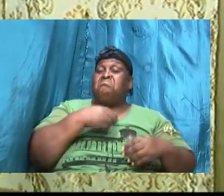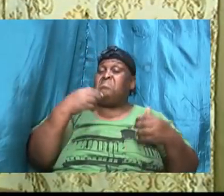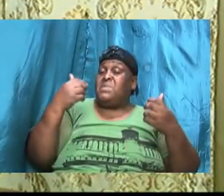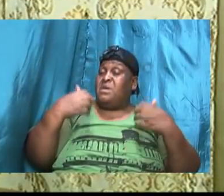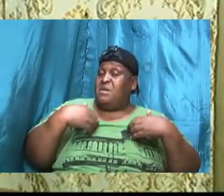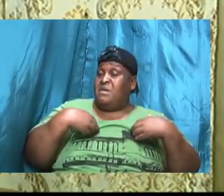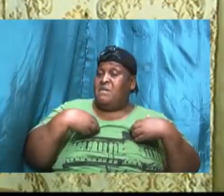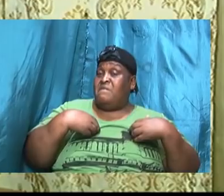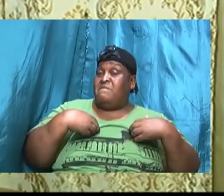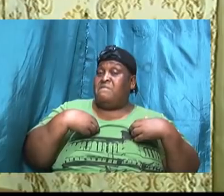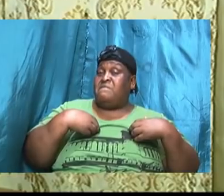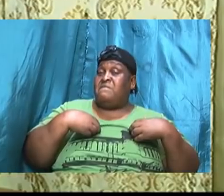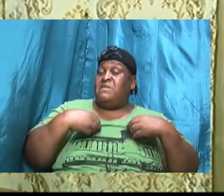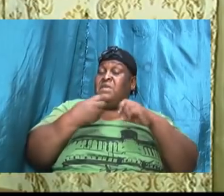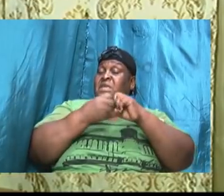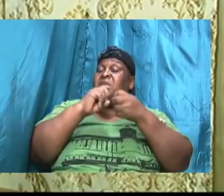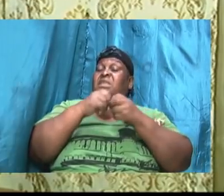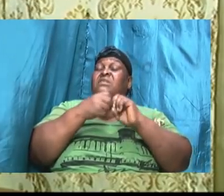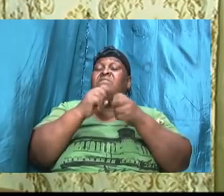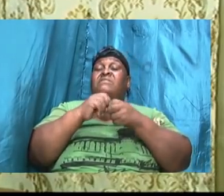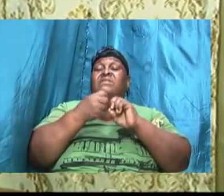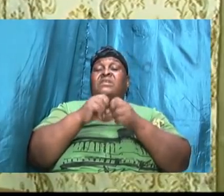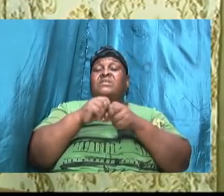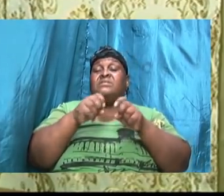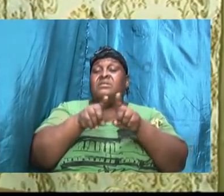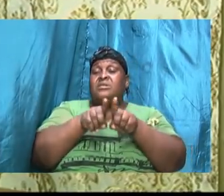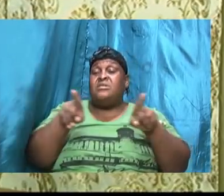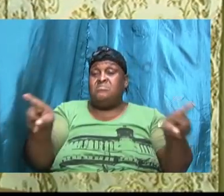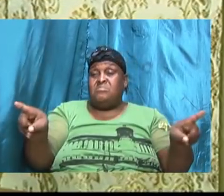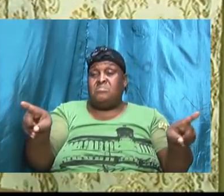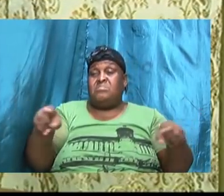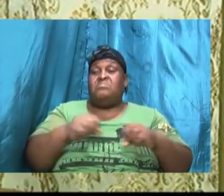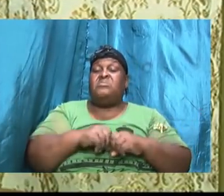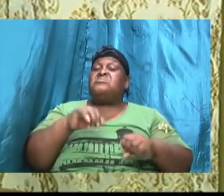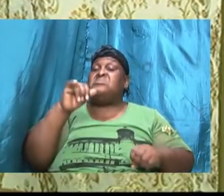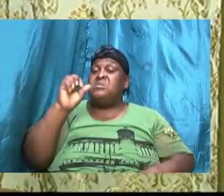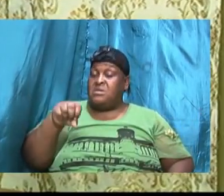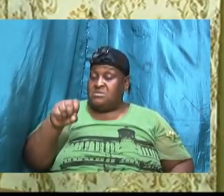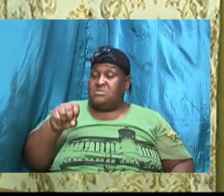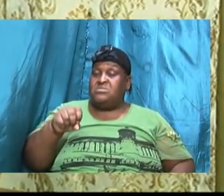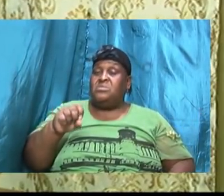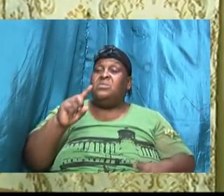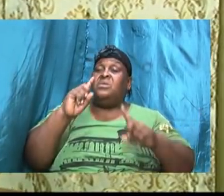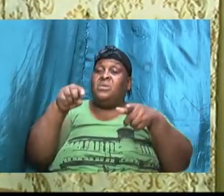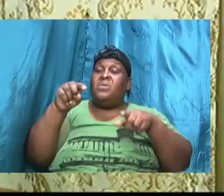but yet we are going to the same place